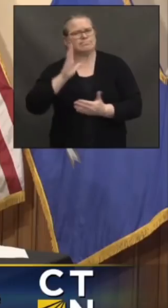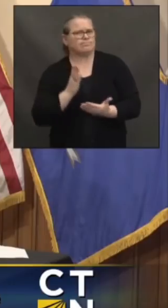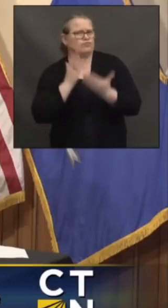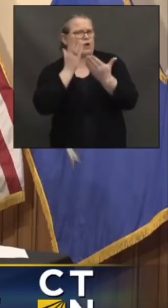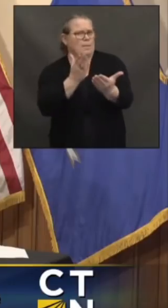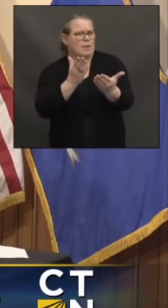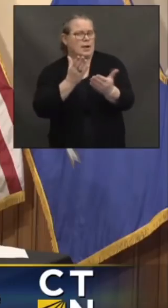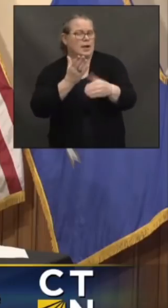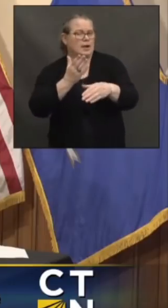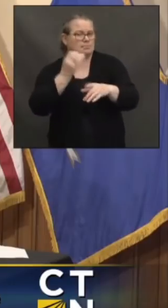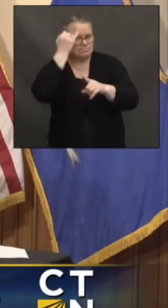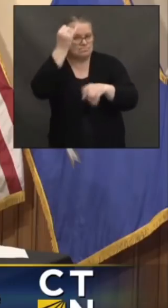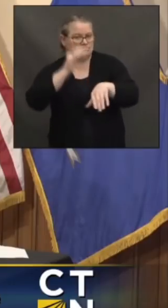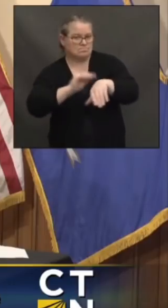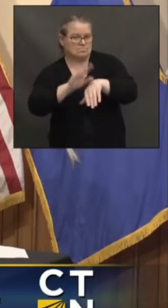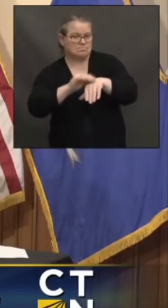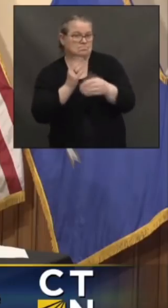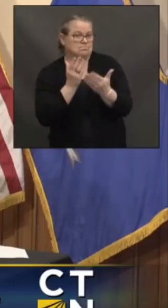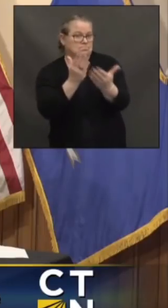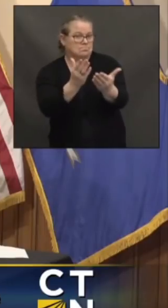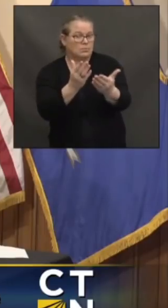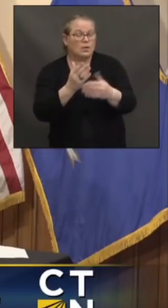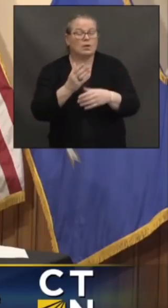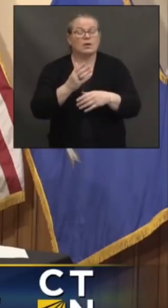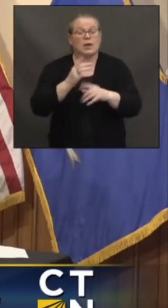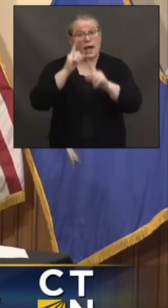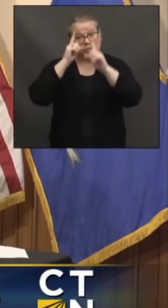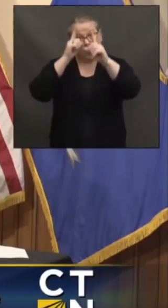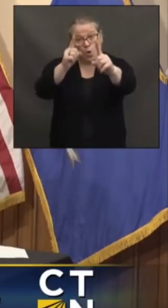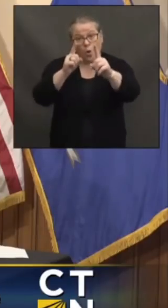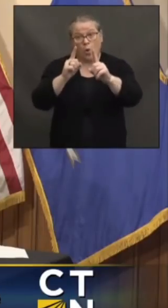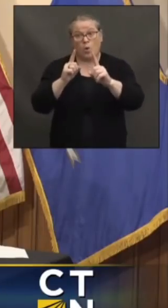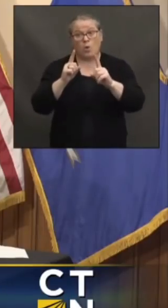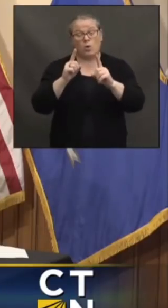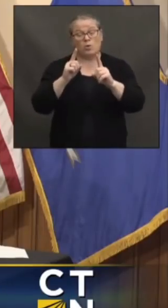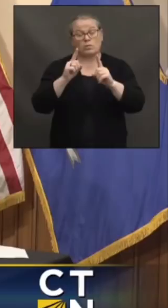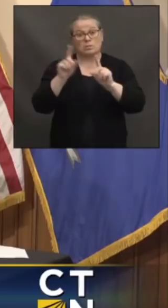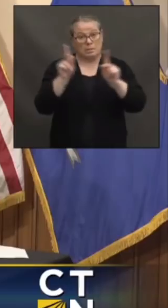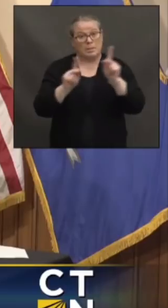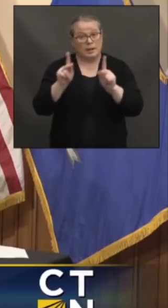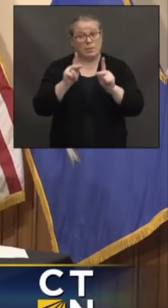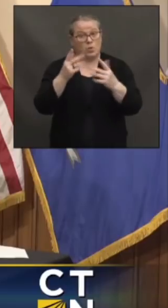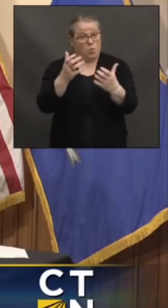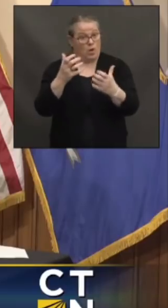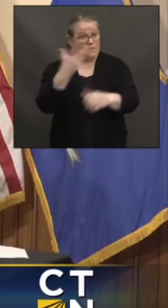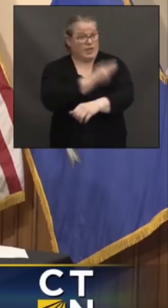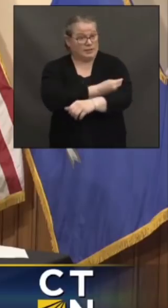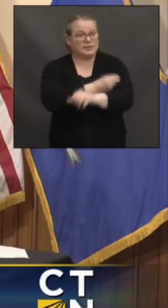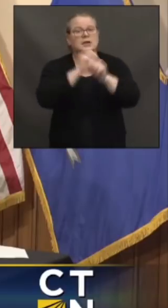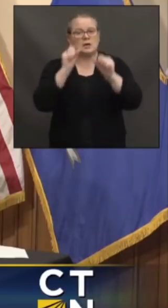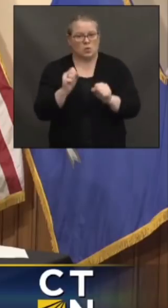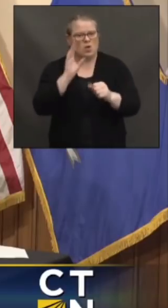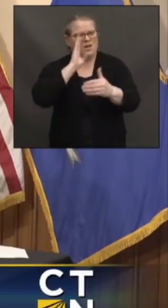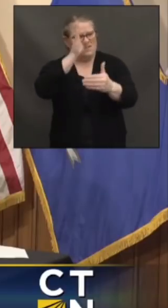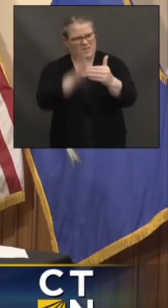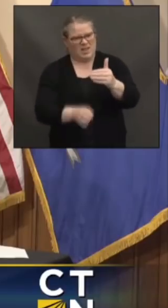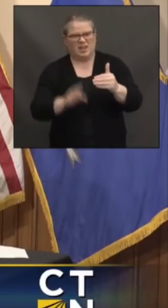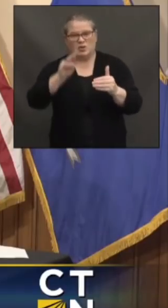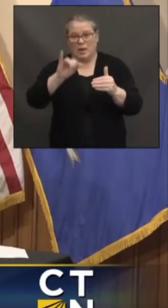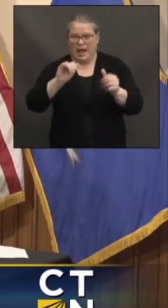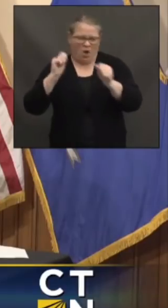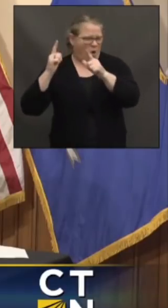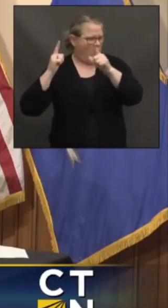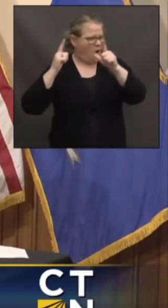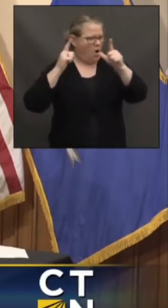essentially anybody who wants one by May, do you have a rough timeframe for when maybe mask wearing and social distancing